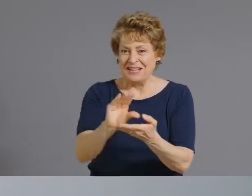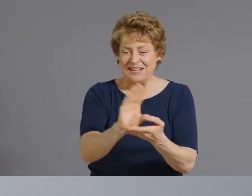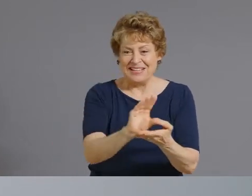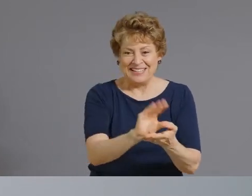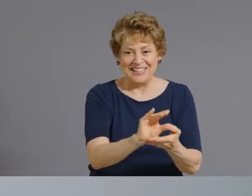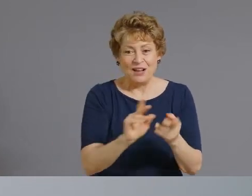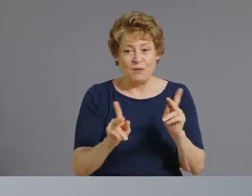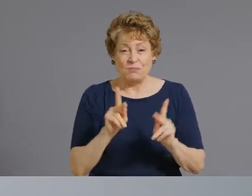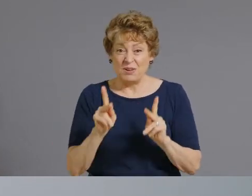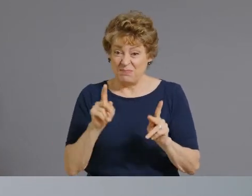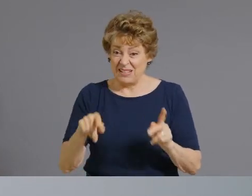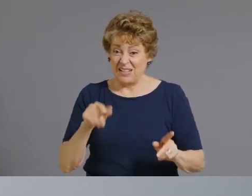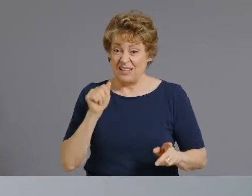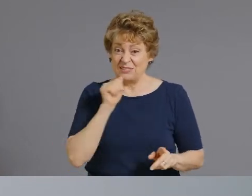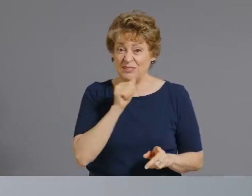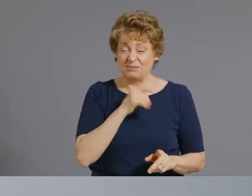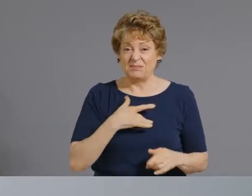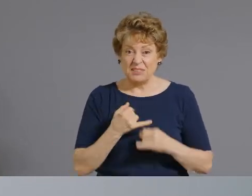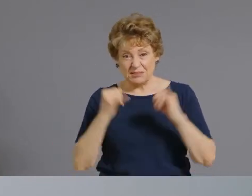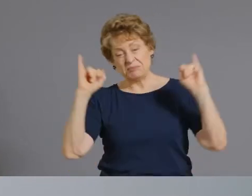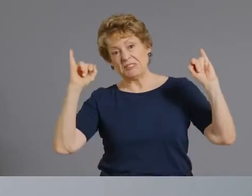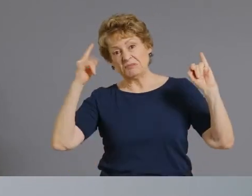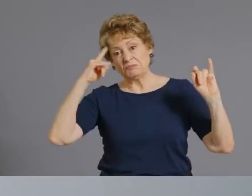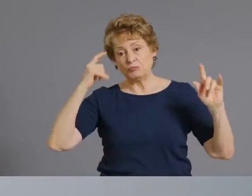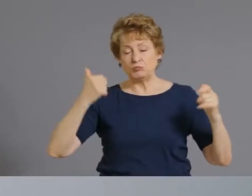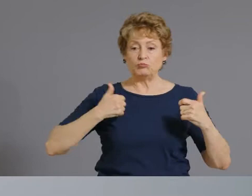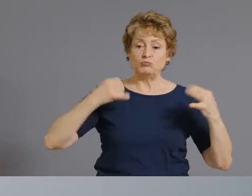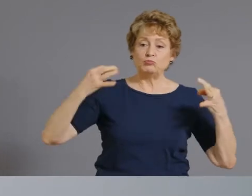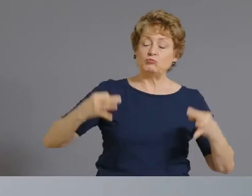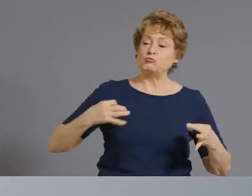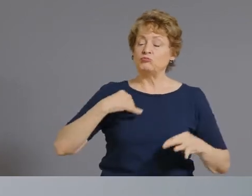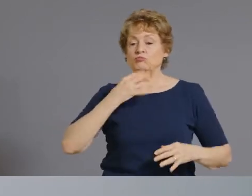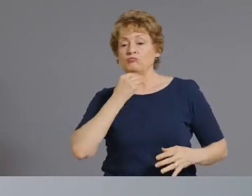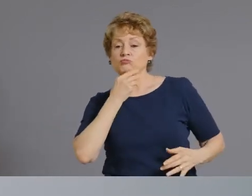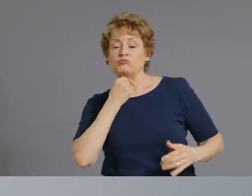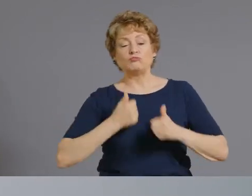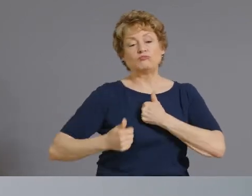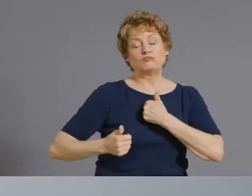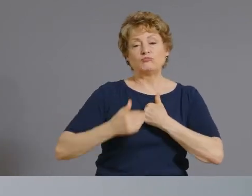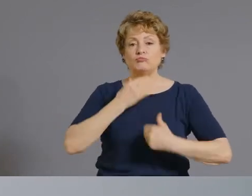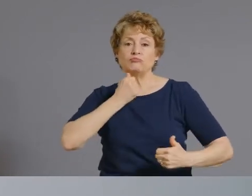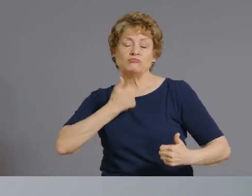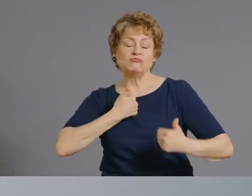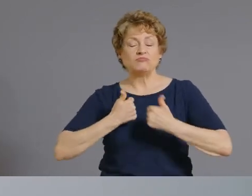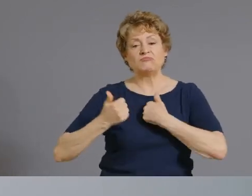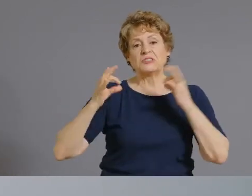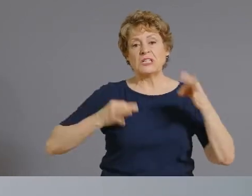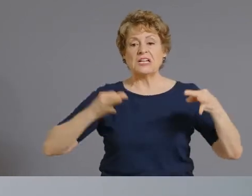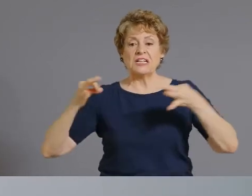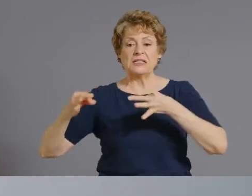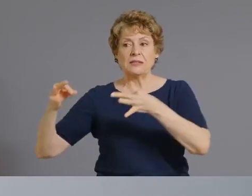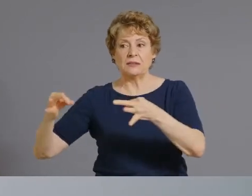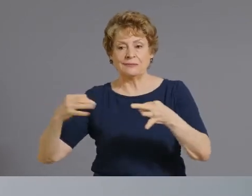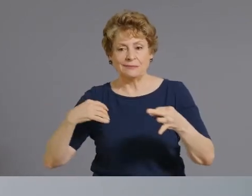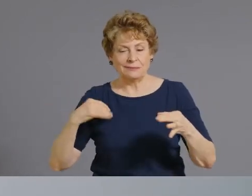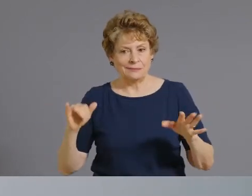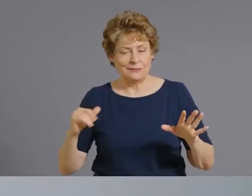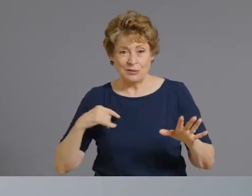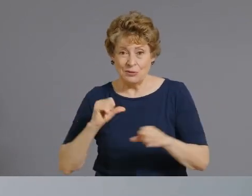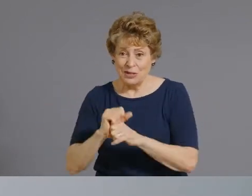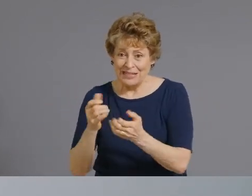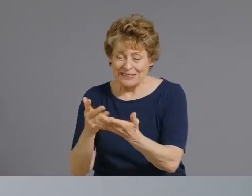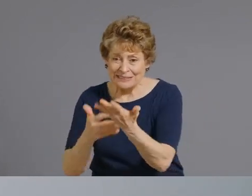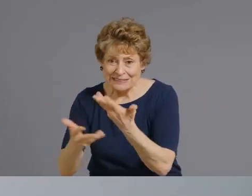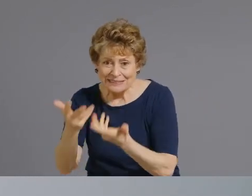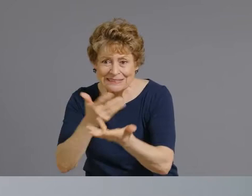make these decisions on their own um we're working on getting that information out and answering individual questions the